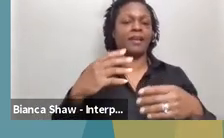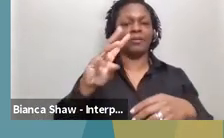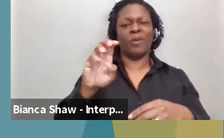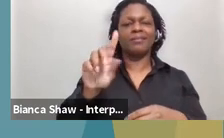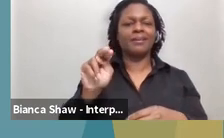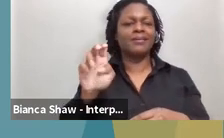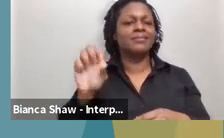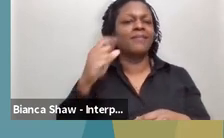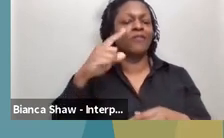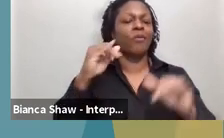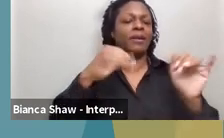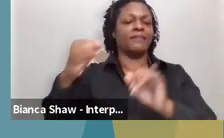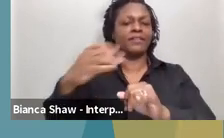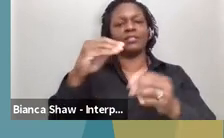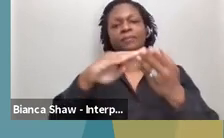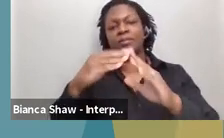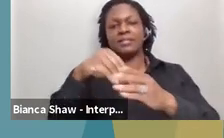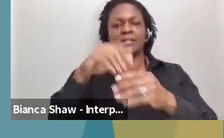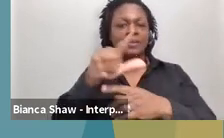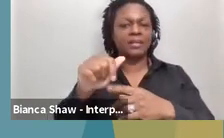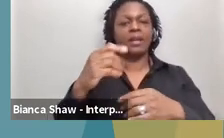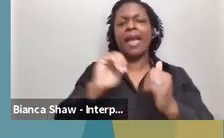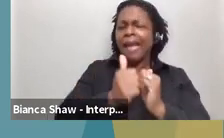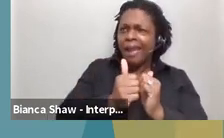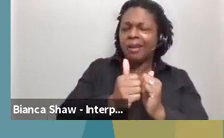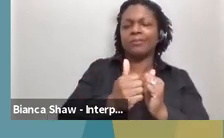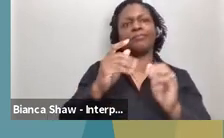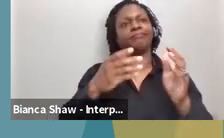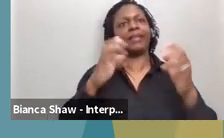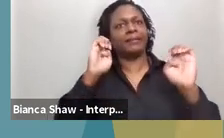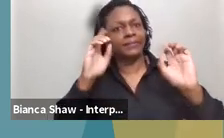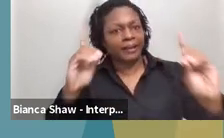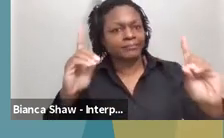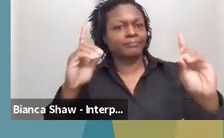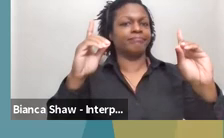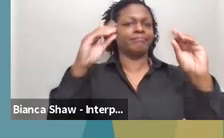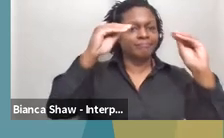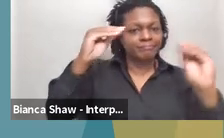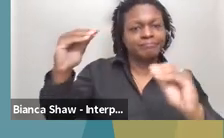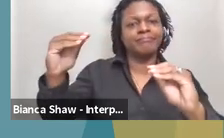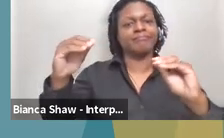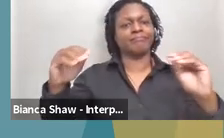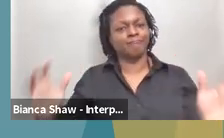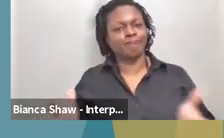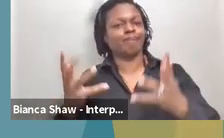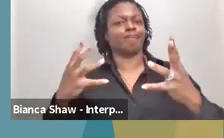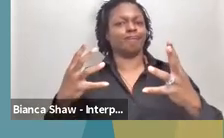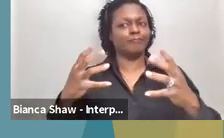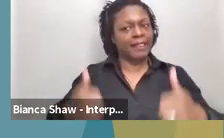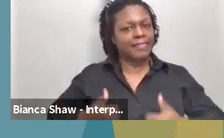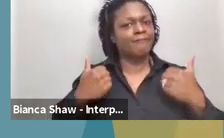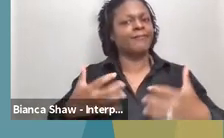promotion of healthy lifestyles, preventing disease and injury, enforcing regulations that protect the environment,